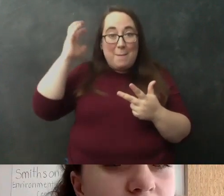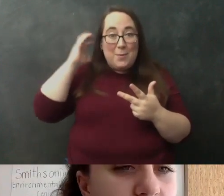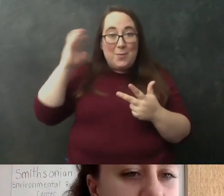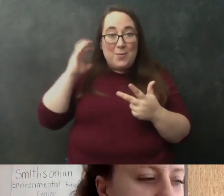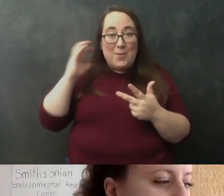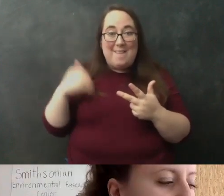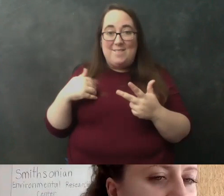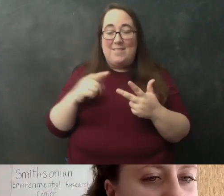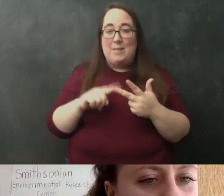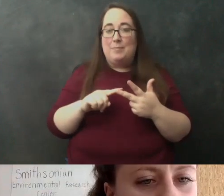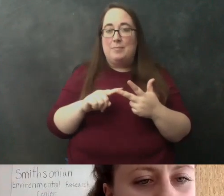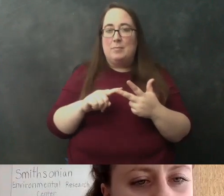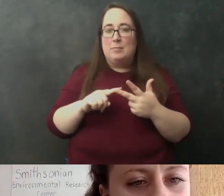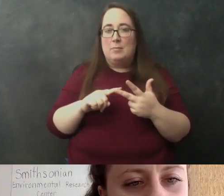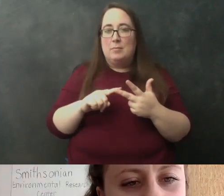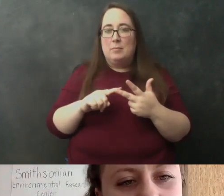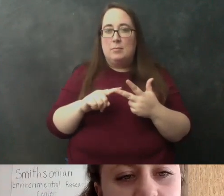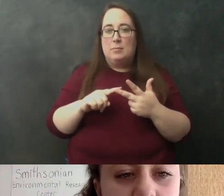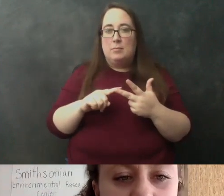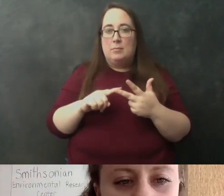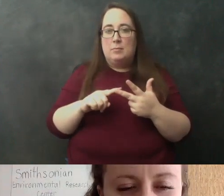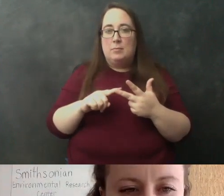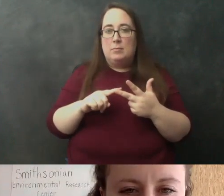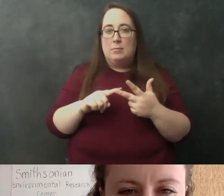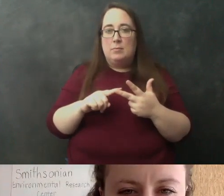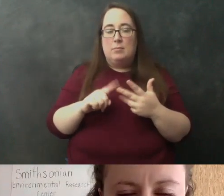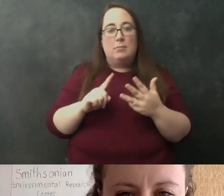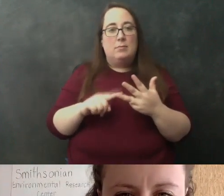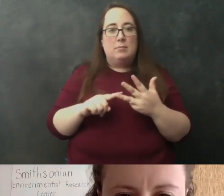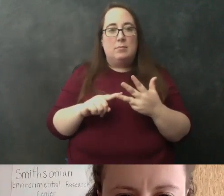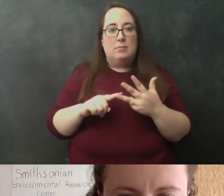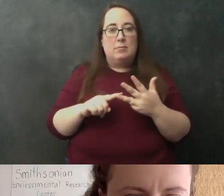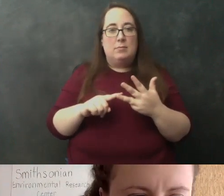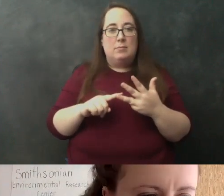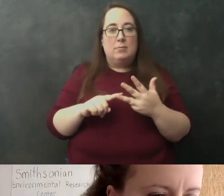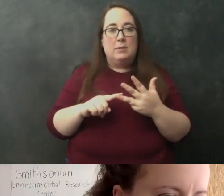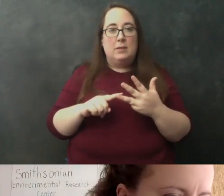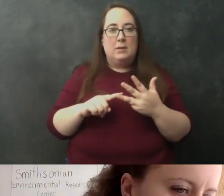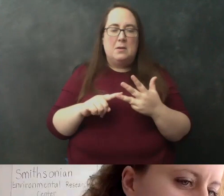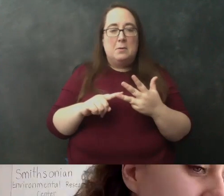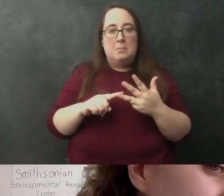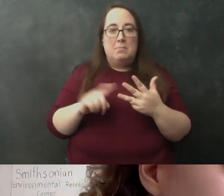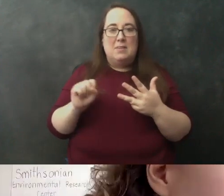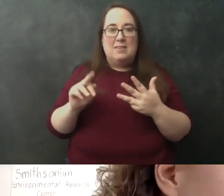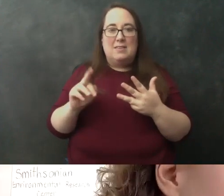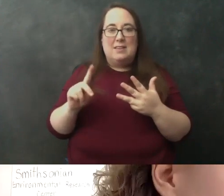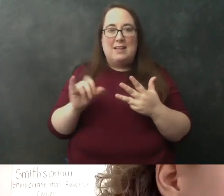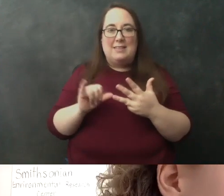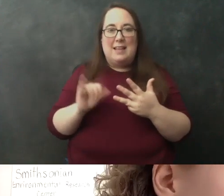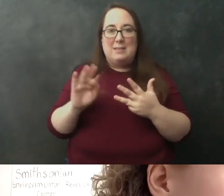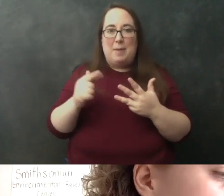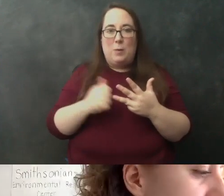and then i have a another small snack side bag that has salt